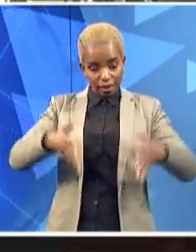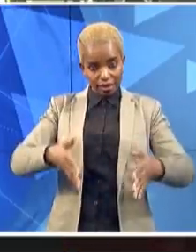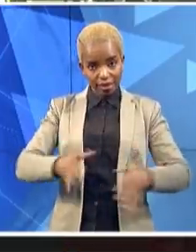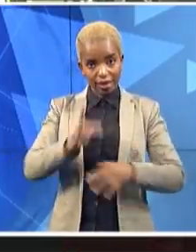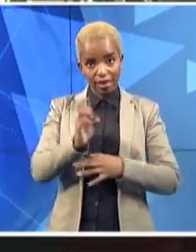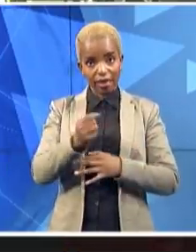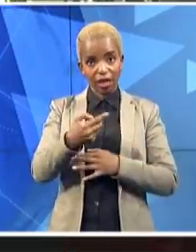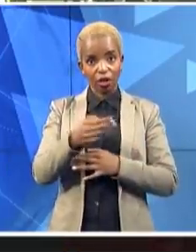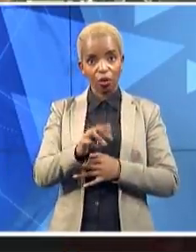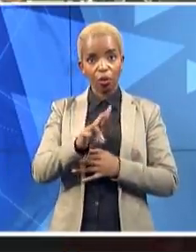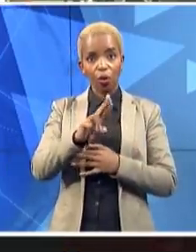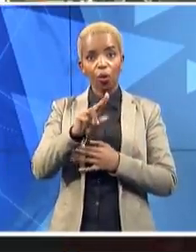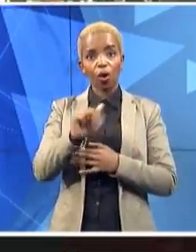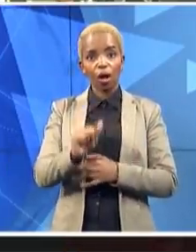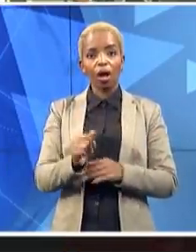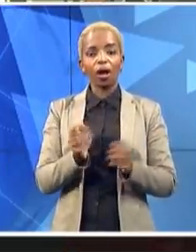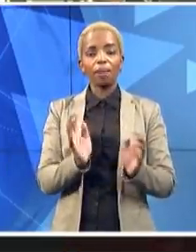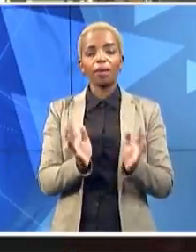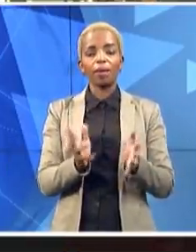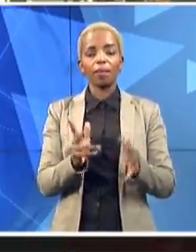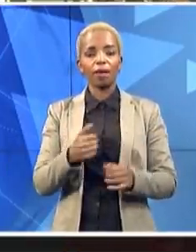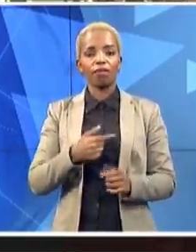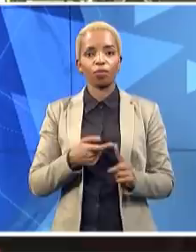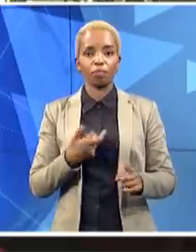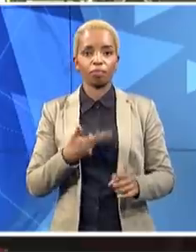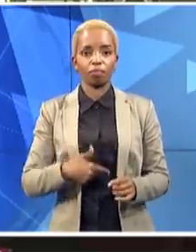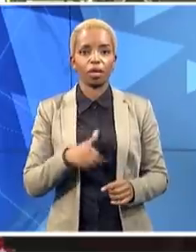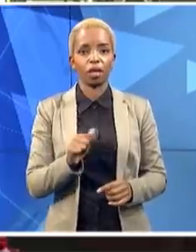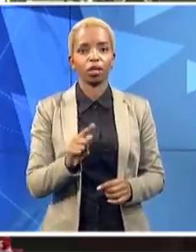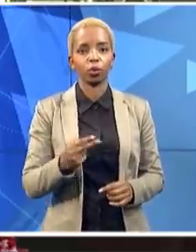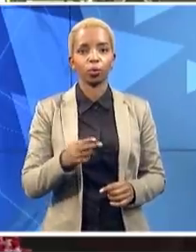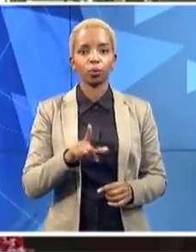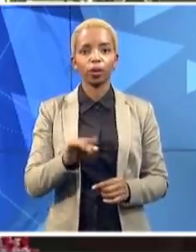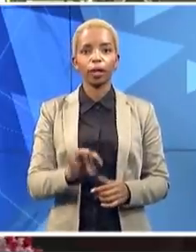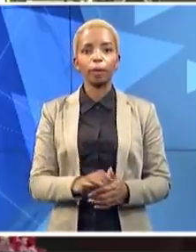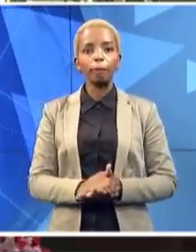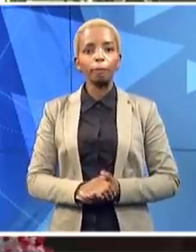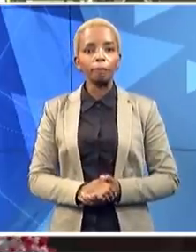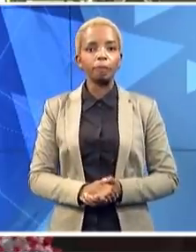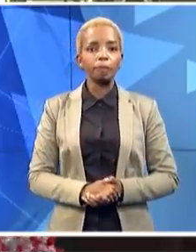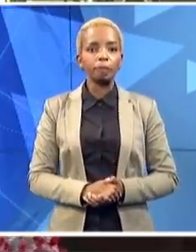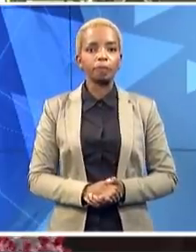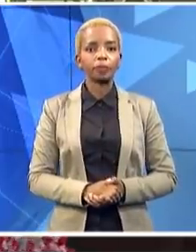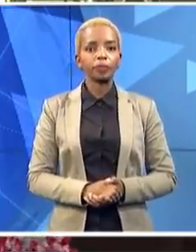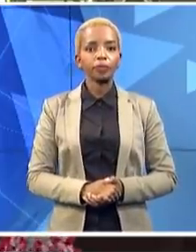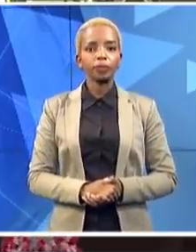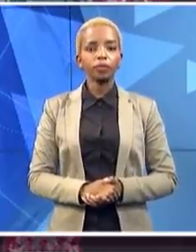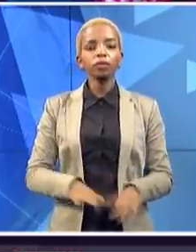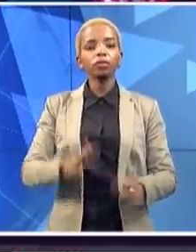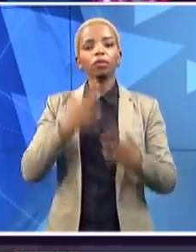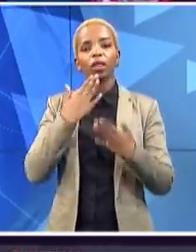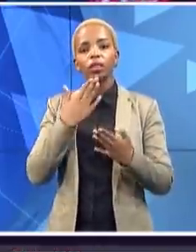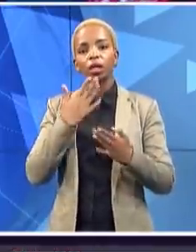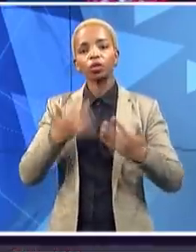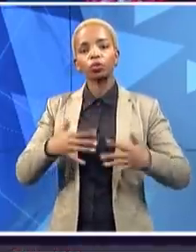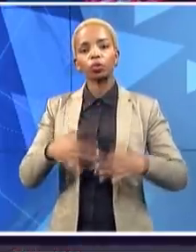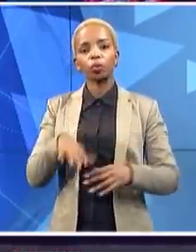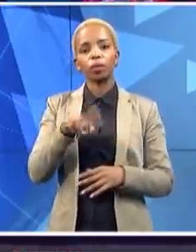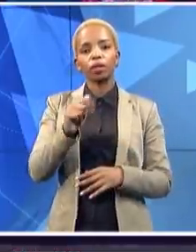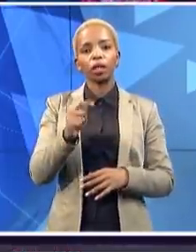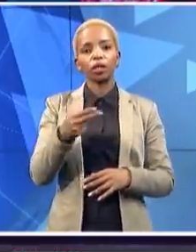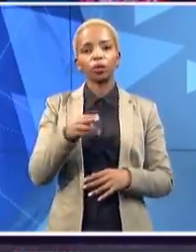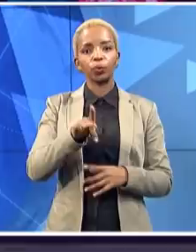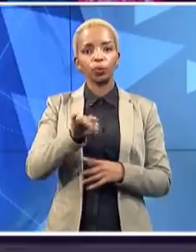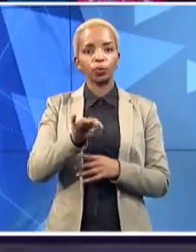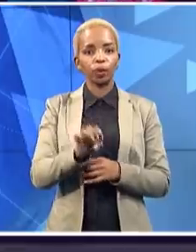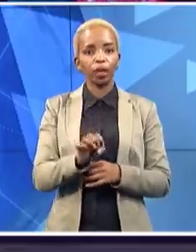Atule Tjoka, my colleague, Luandile Mbulale, studio. Atule, thank you so much for that update. Atule Tjoka, they're coming to us